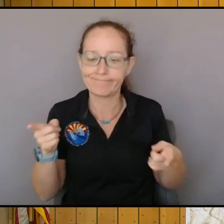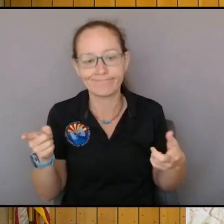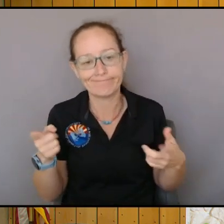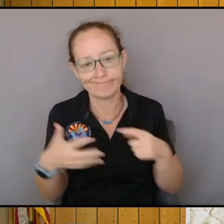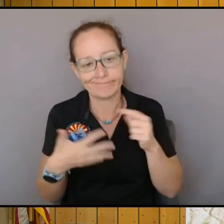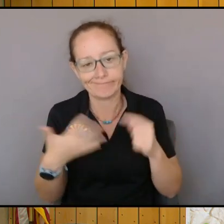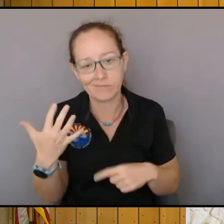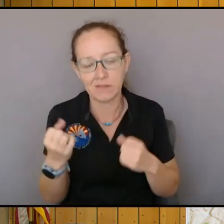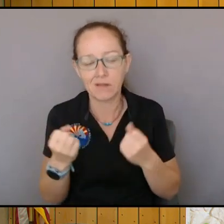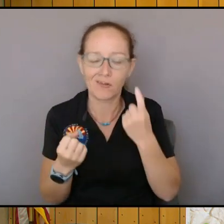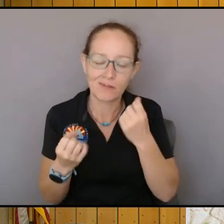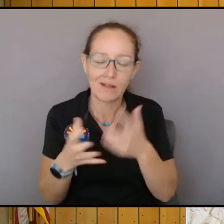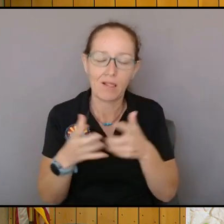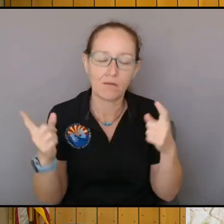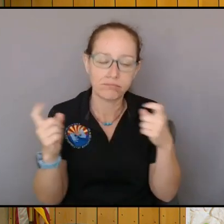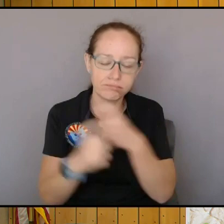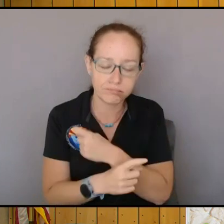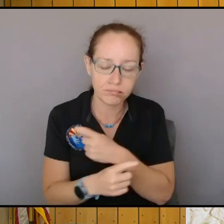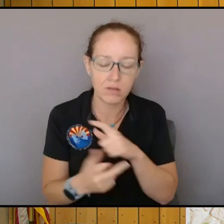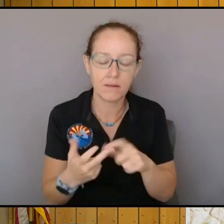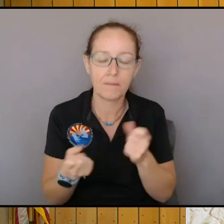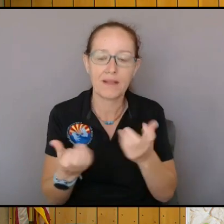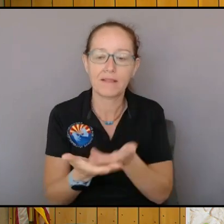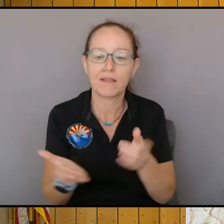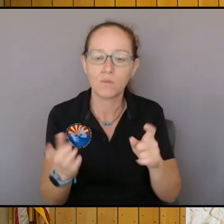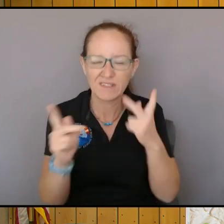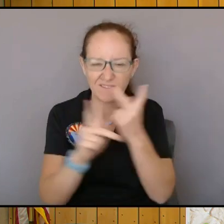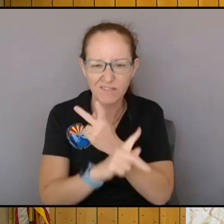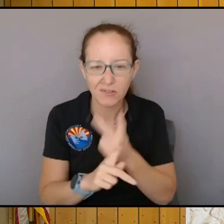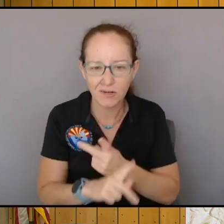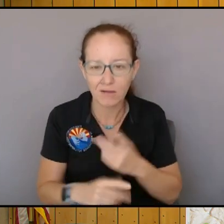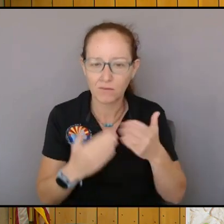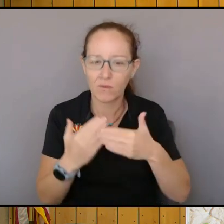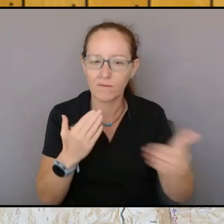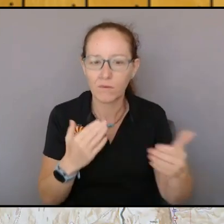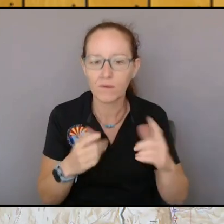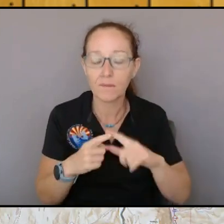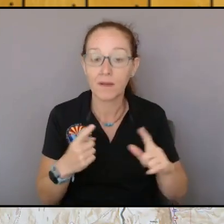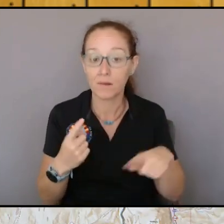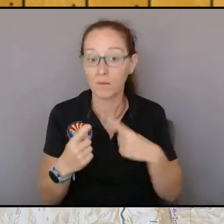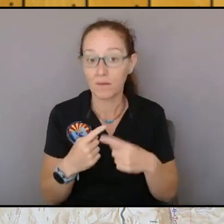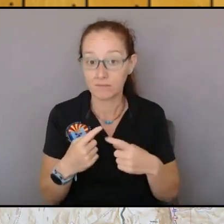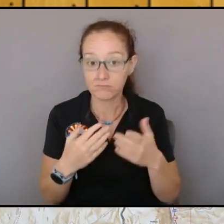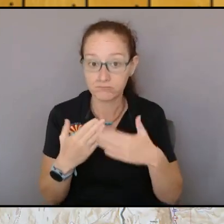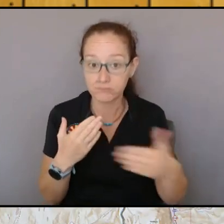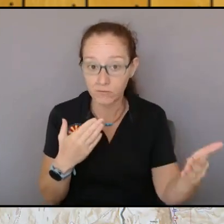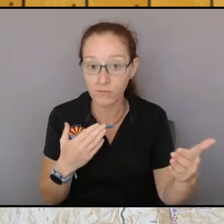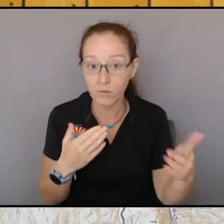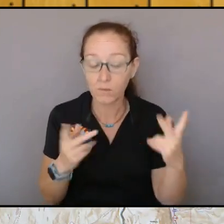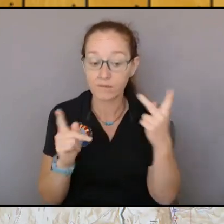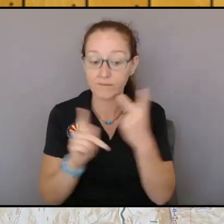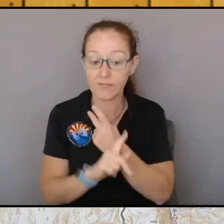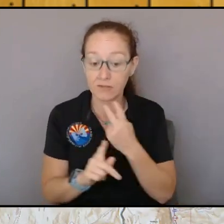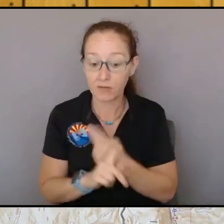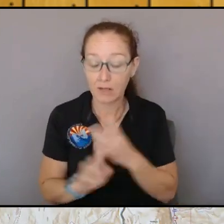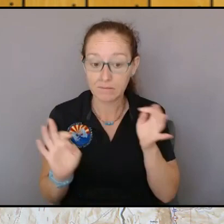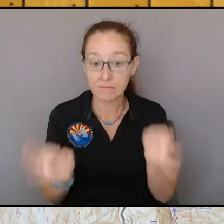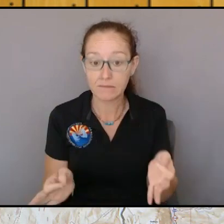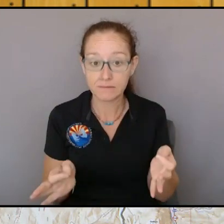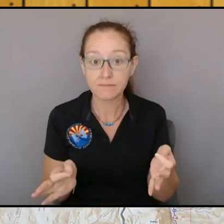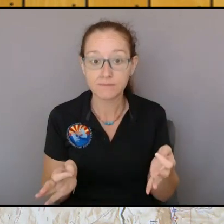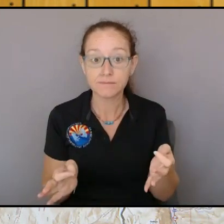and there's a lot of things that we need to figure out as we move forward but as we do figure it out if you will that